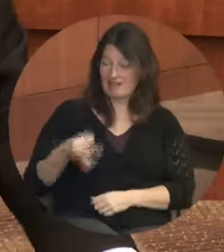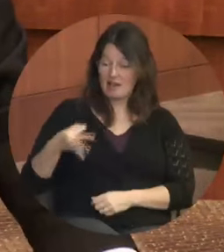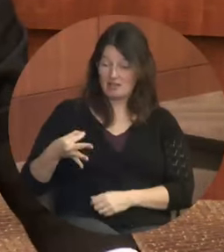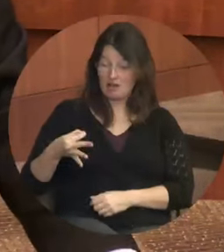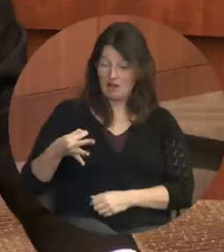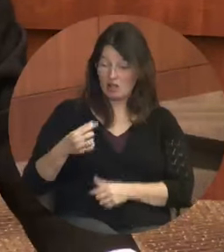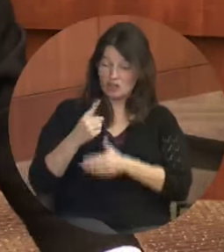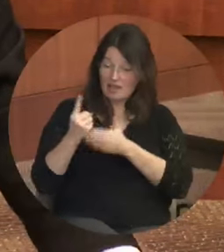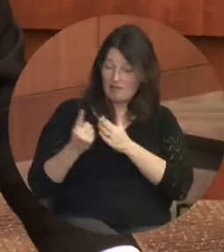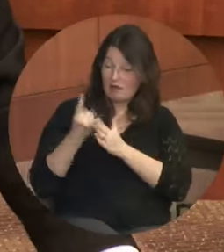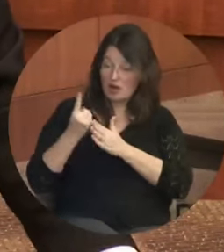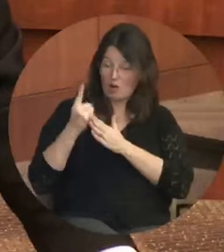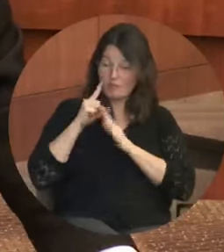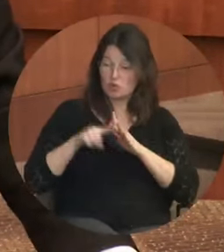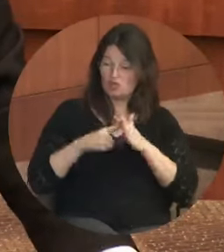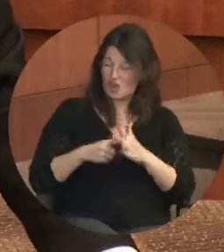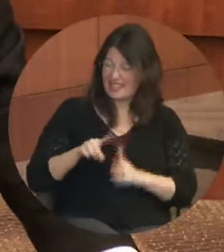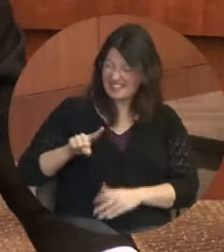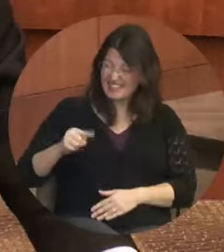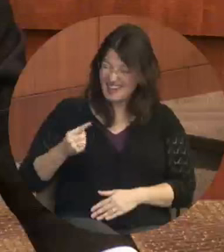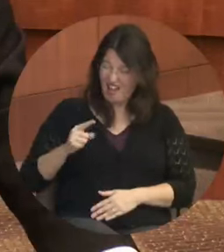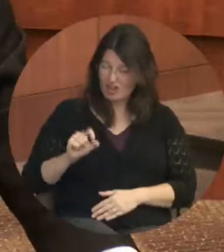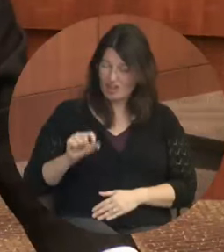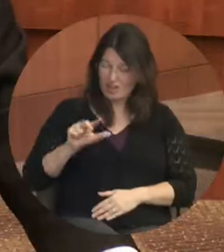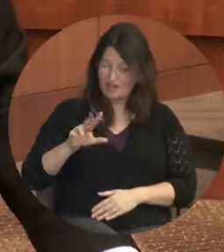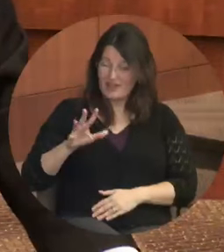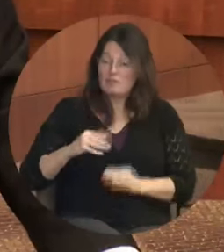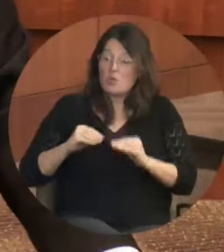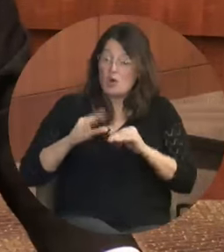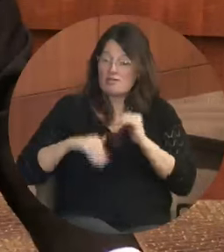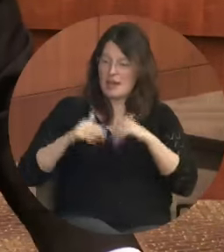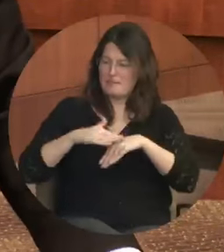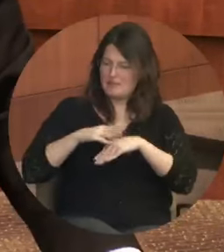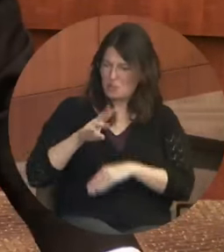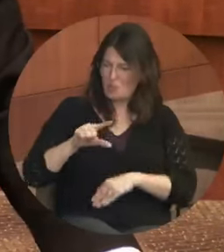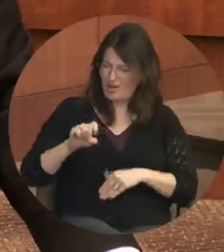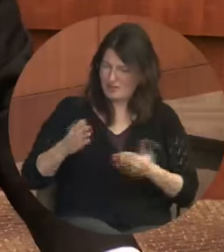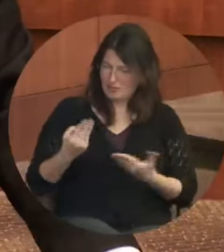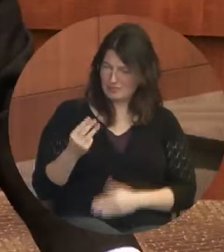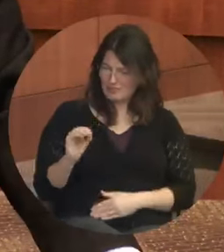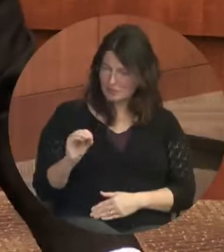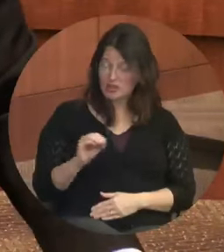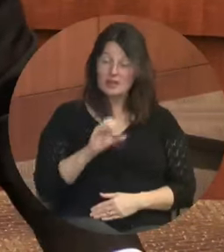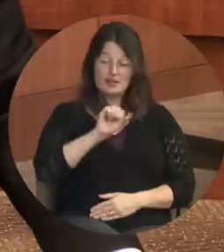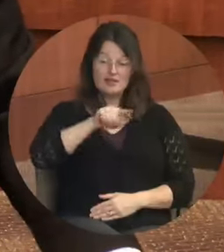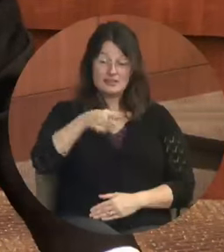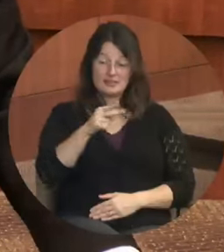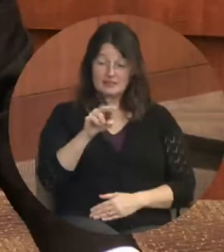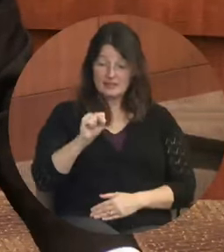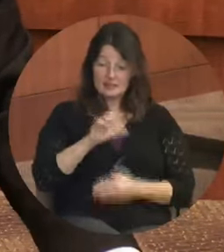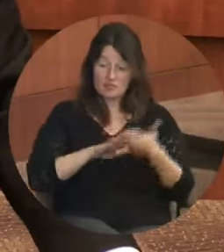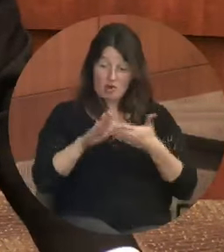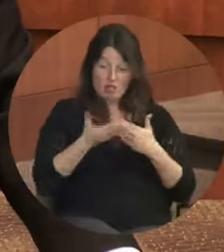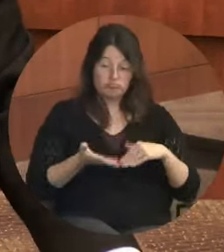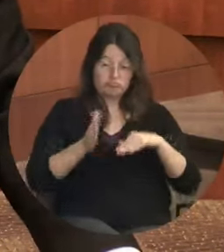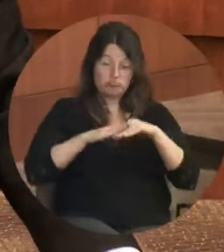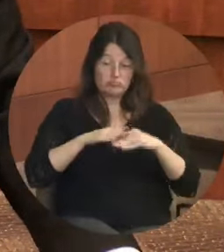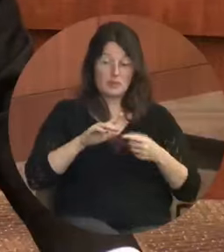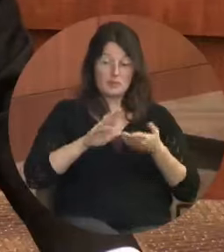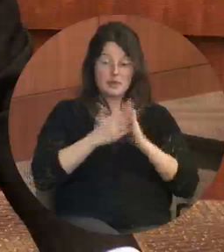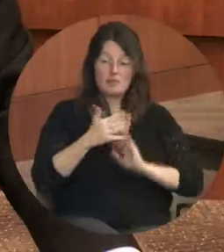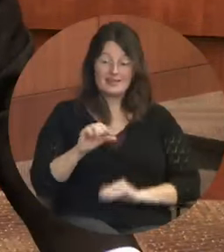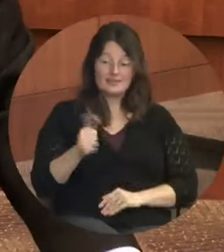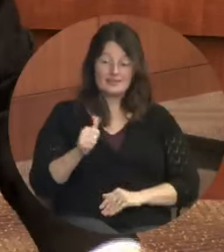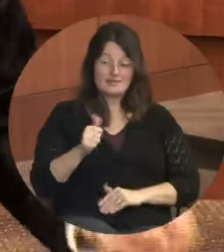That's $1.35 more than minimum wage. Stevens College has increased its minimum wage to $10 per hour.